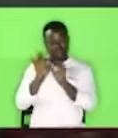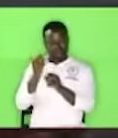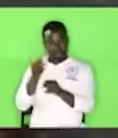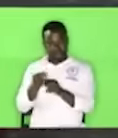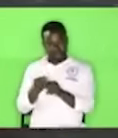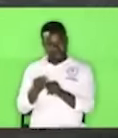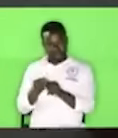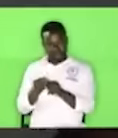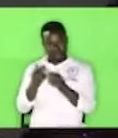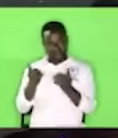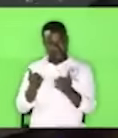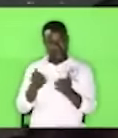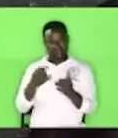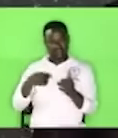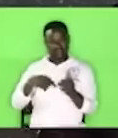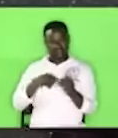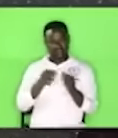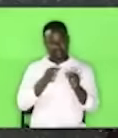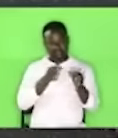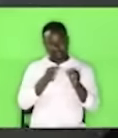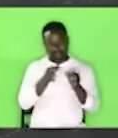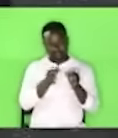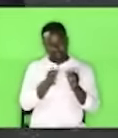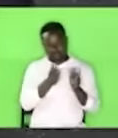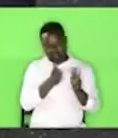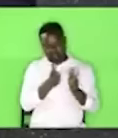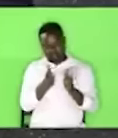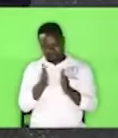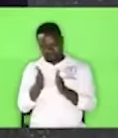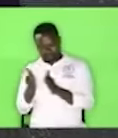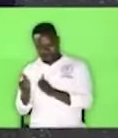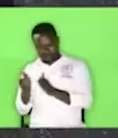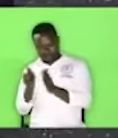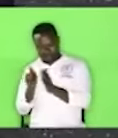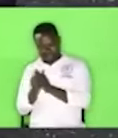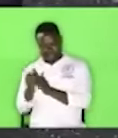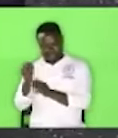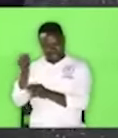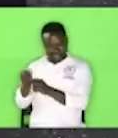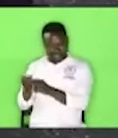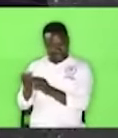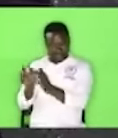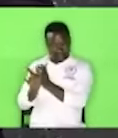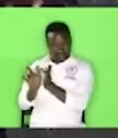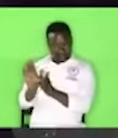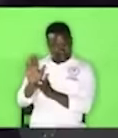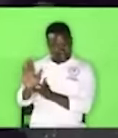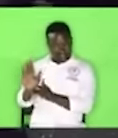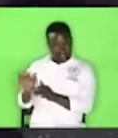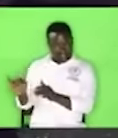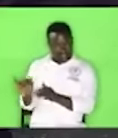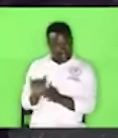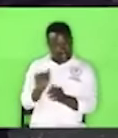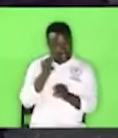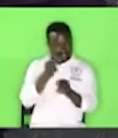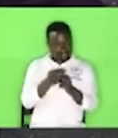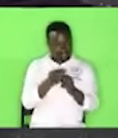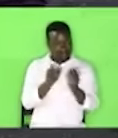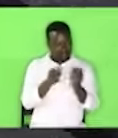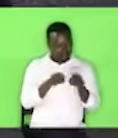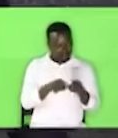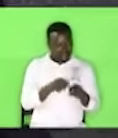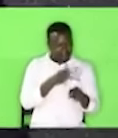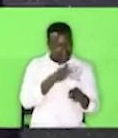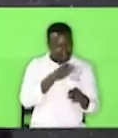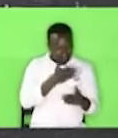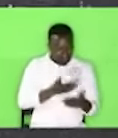and then we have gotten to a point where I'm saying that the name that of Jesus is the same name that he was named when at birth